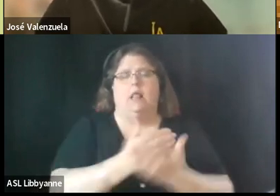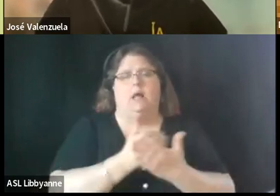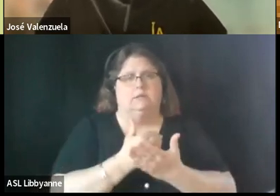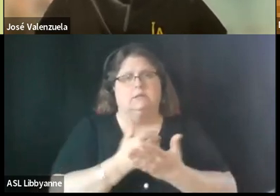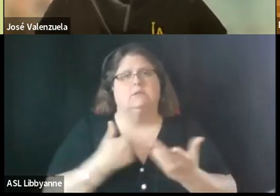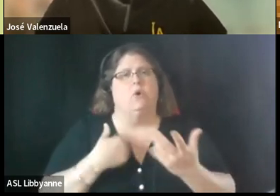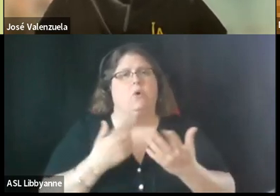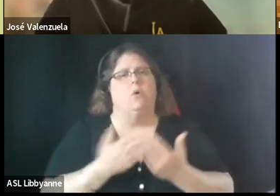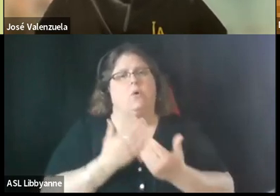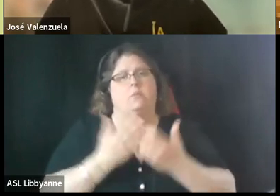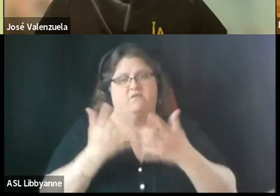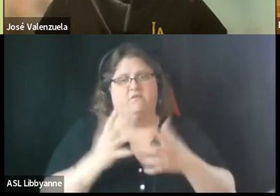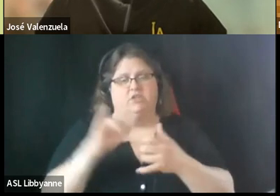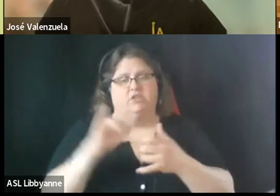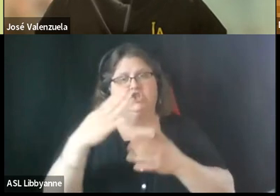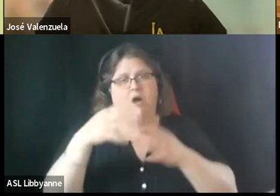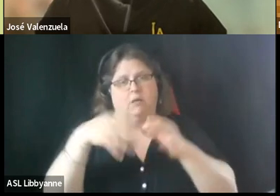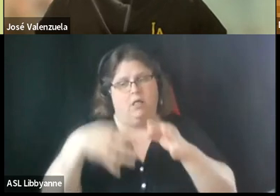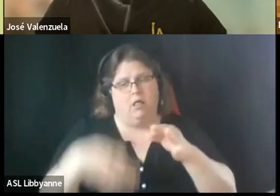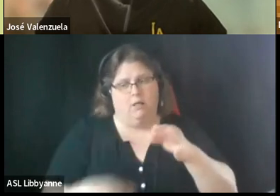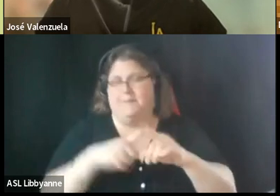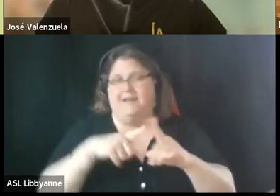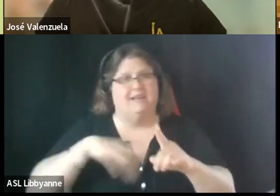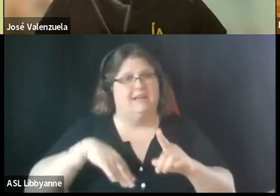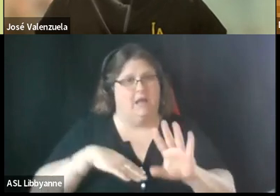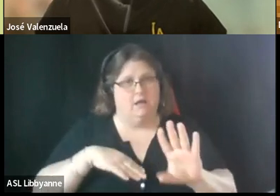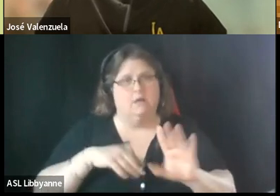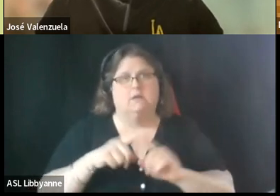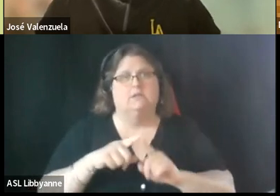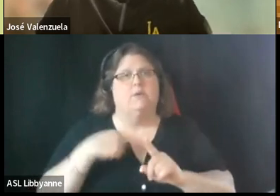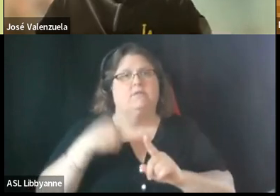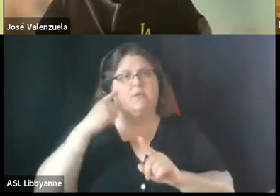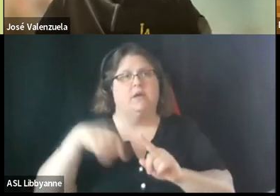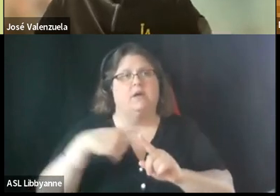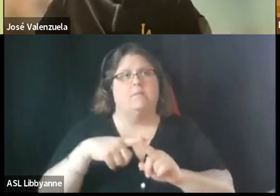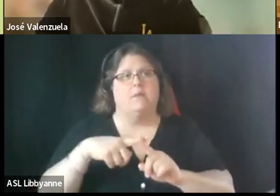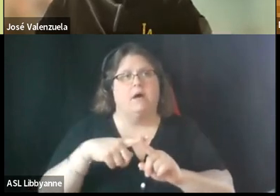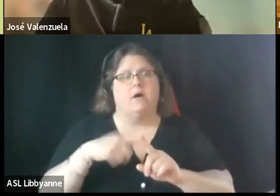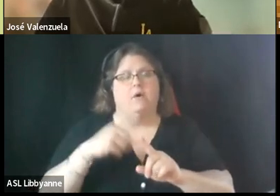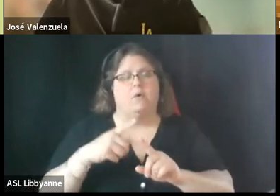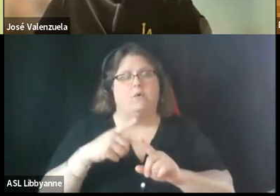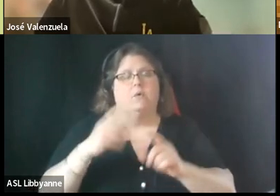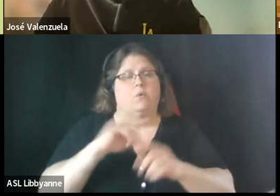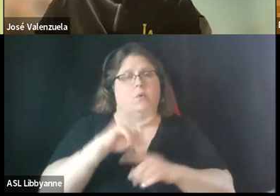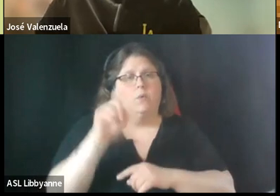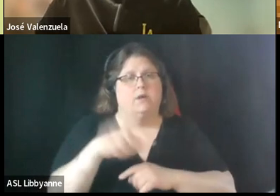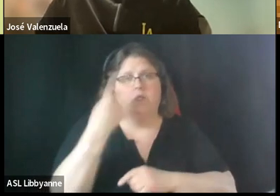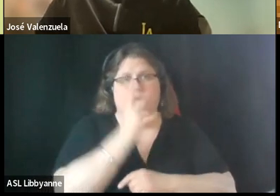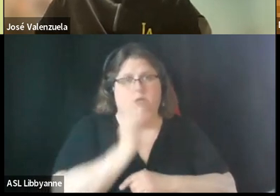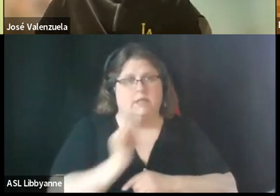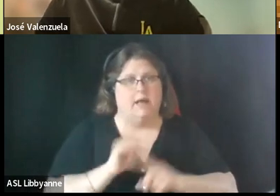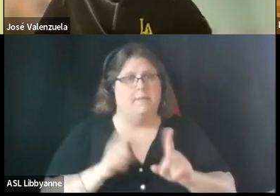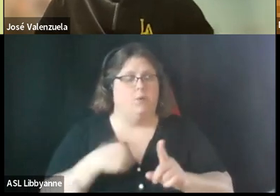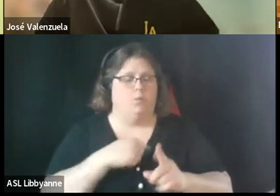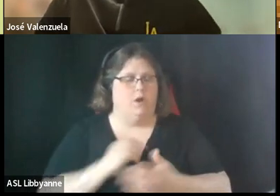and as we go into um thinking about formulating the questions what we're collecting now will continue to